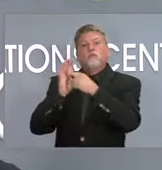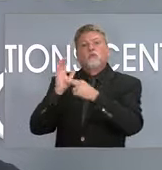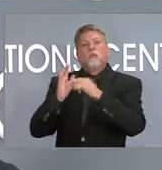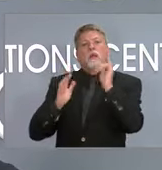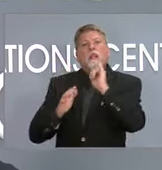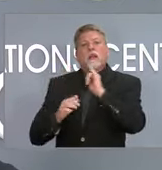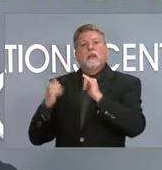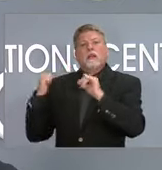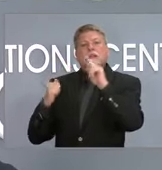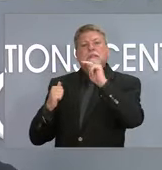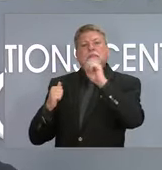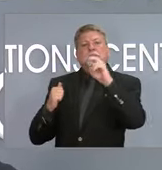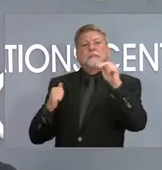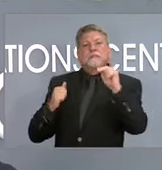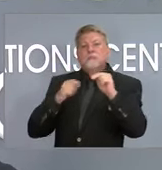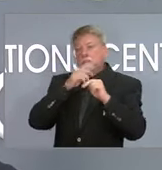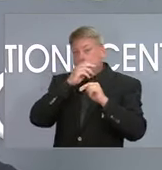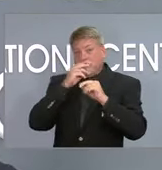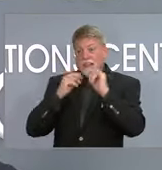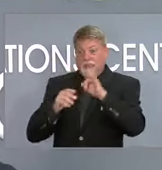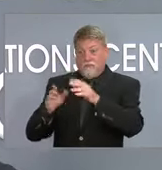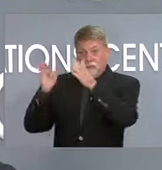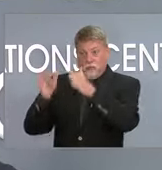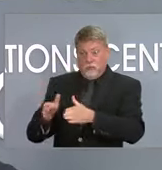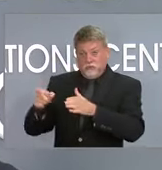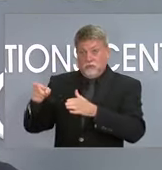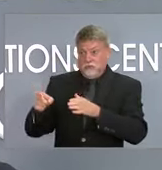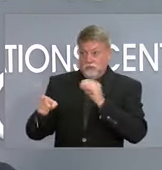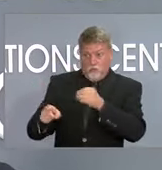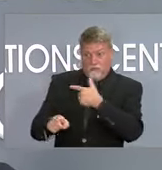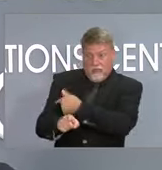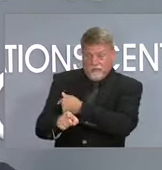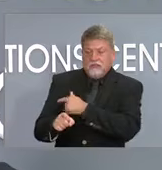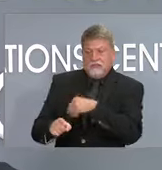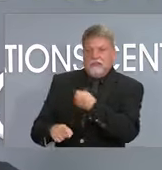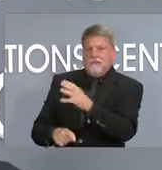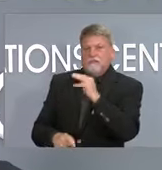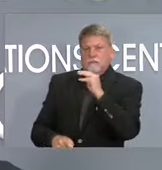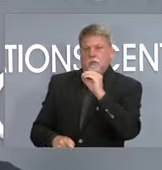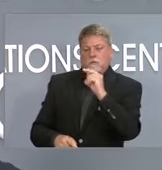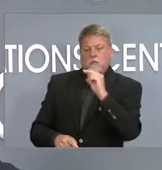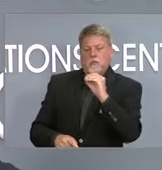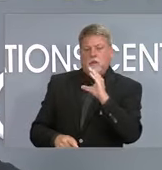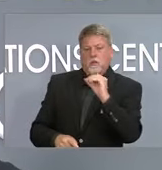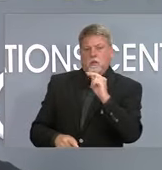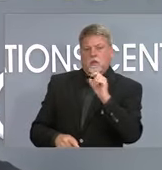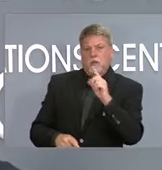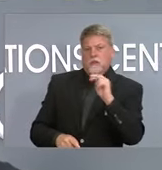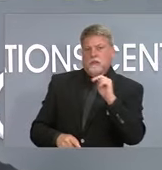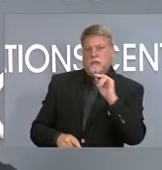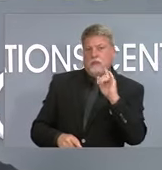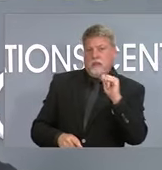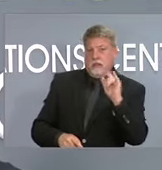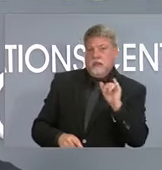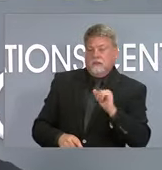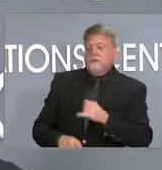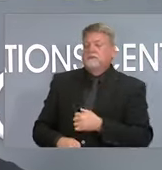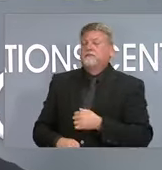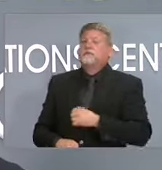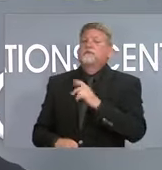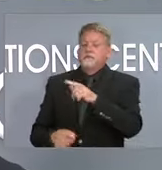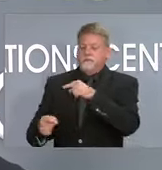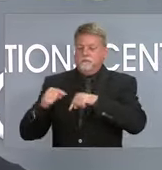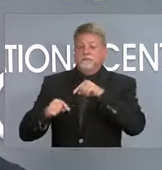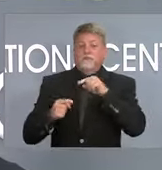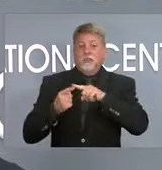unvaccinated people may end up being able to access it. So we know these monoclonal antibodies are very effective with people